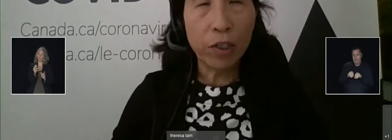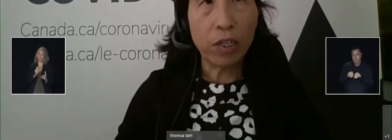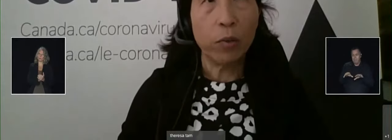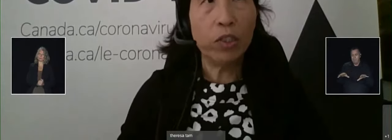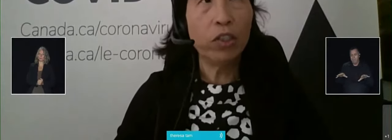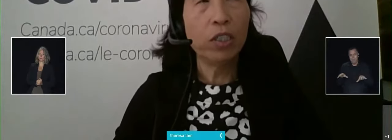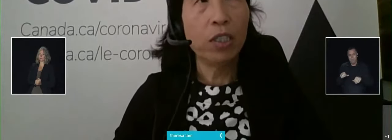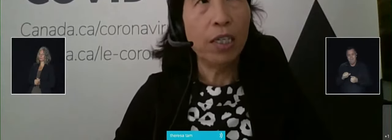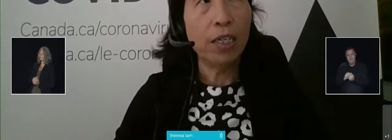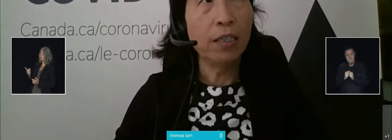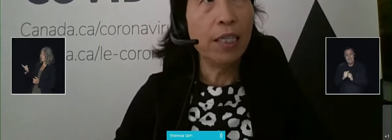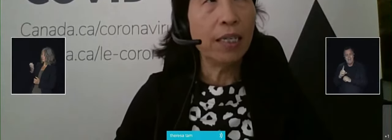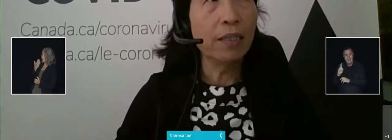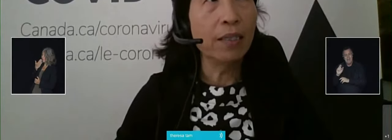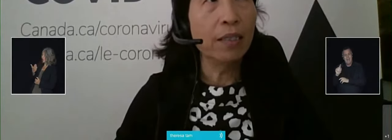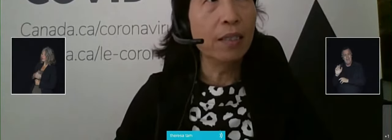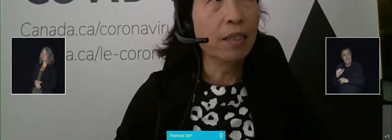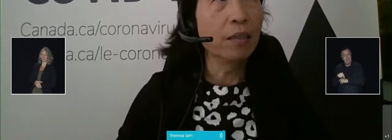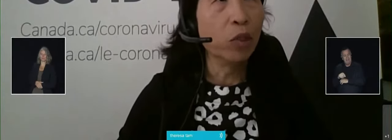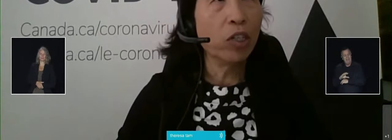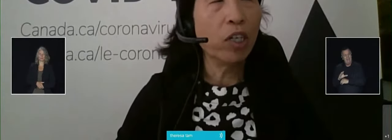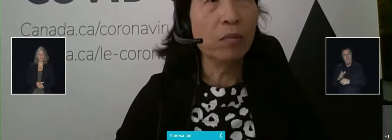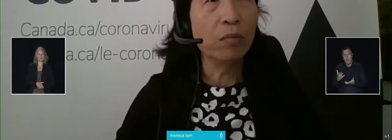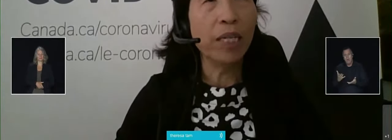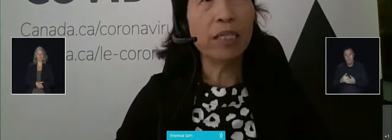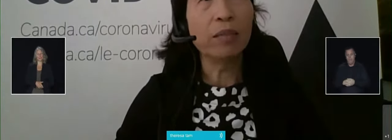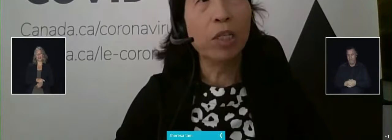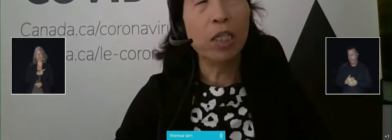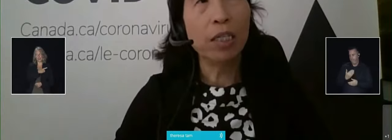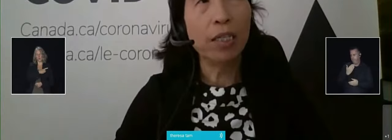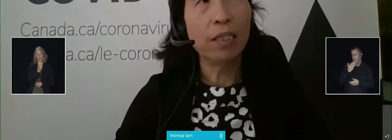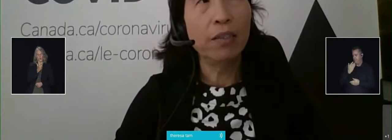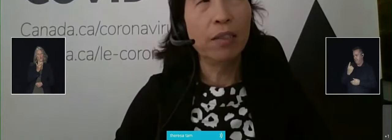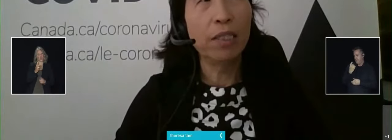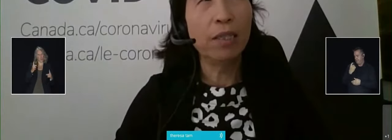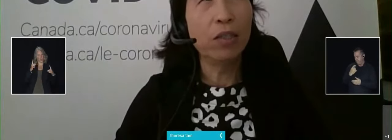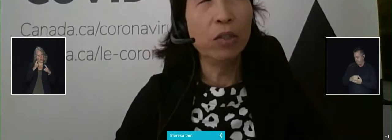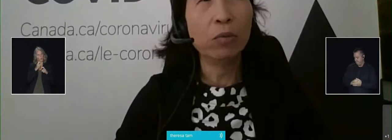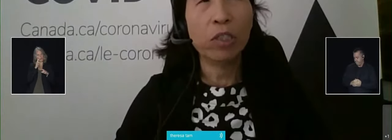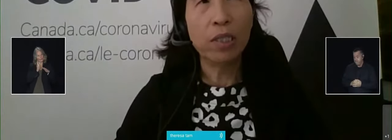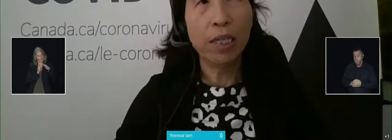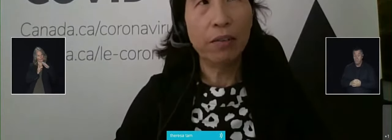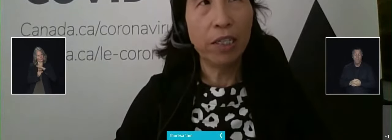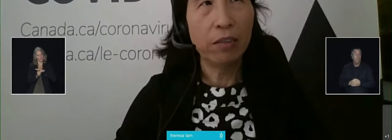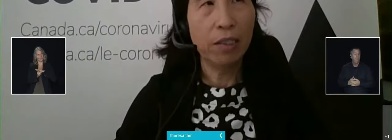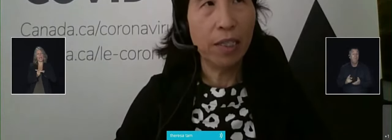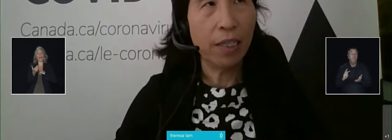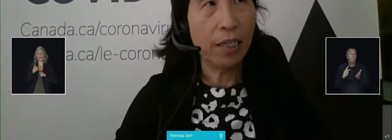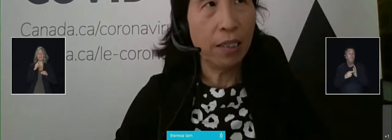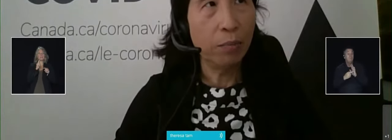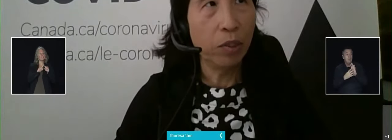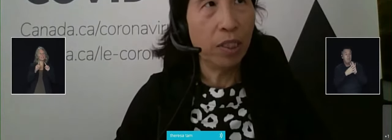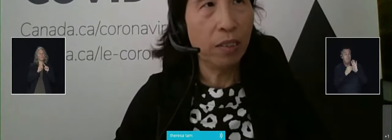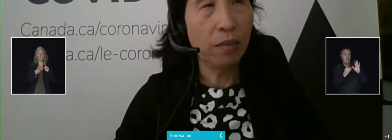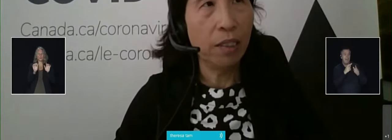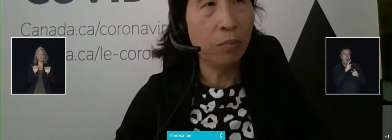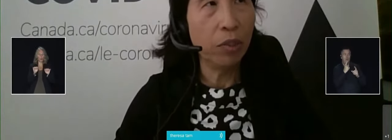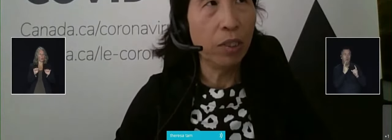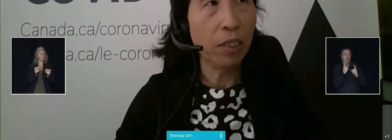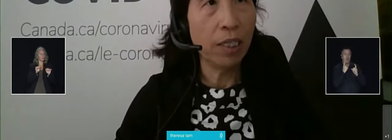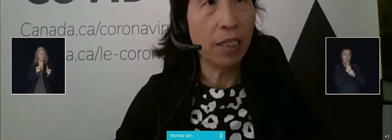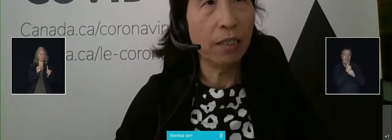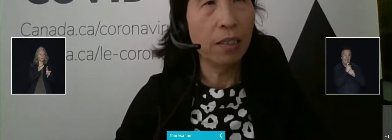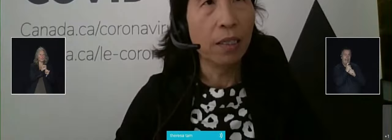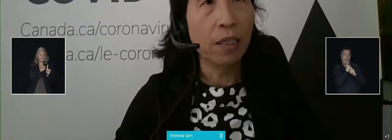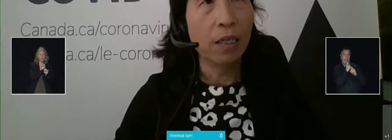Thank you for that question. And, yes, this is the more complex modelling. And so these are numerous scenarios that gets put into